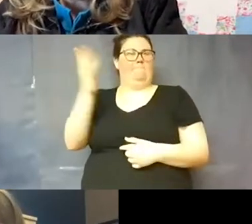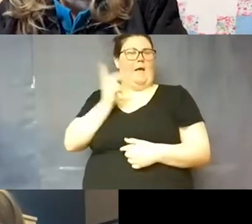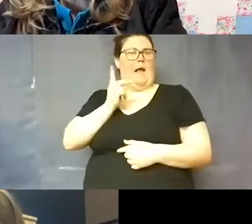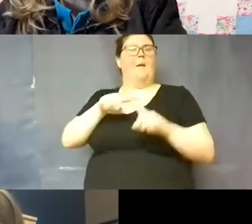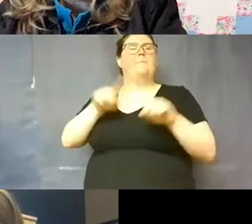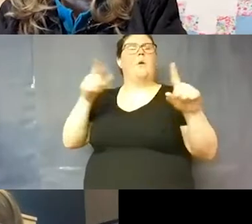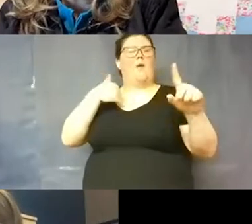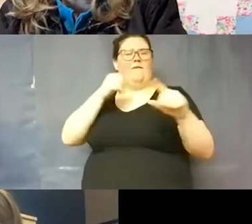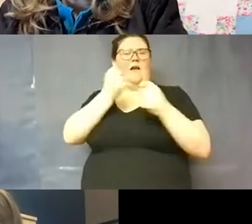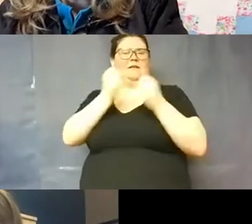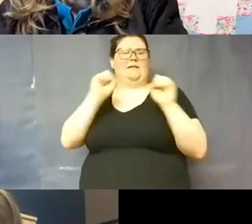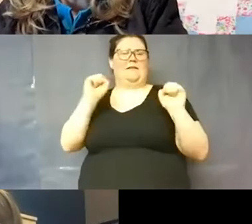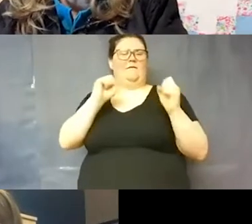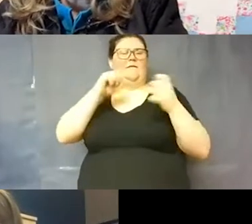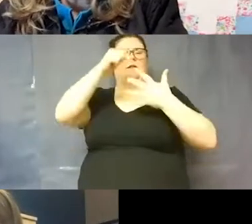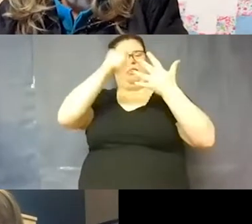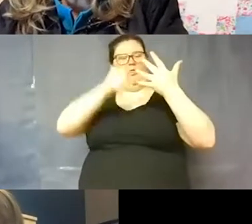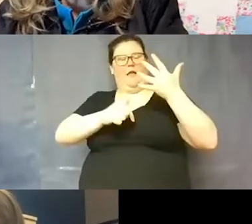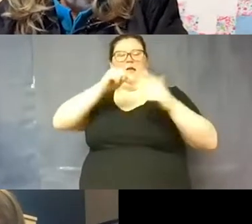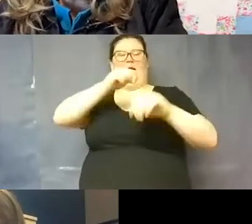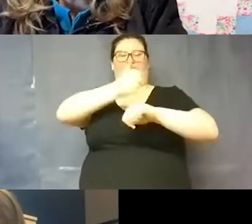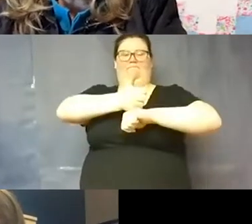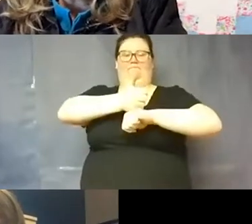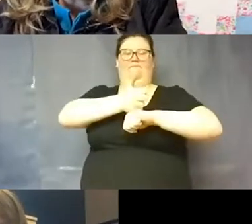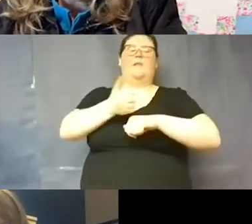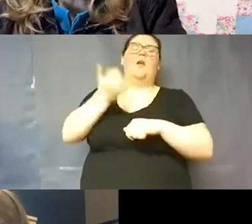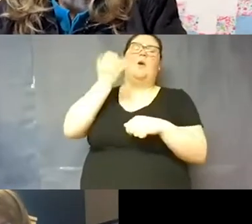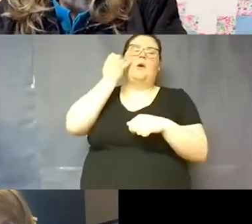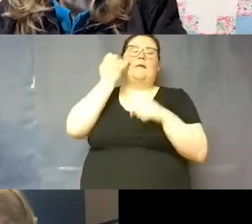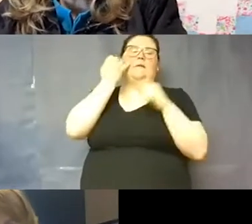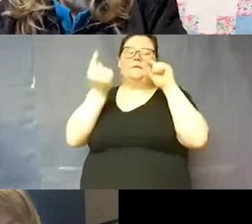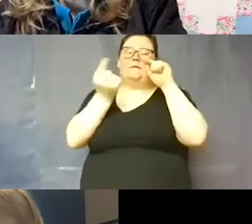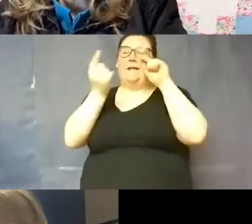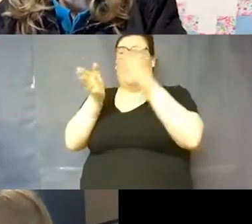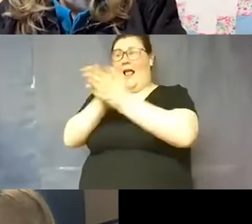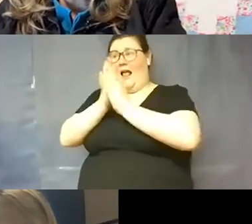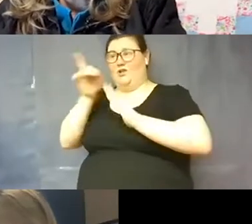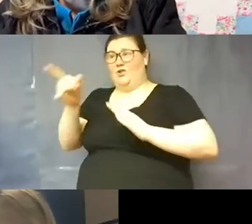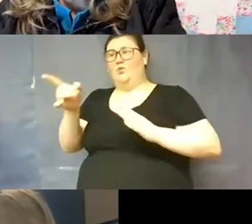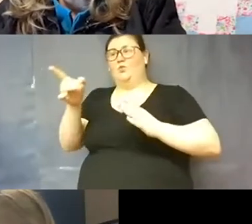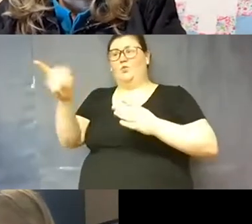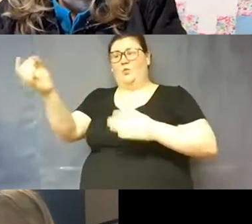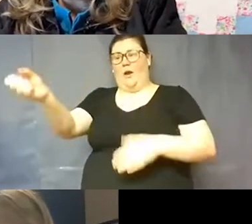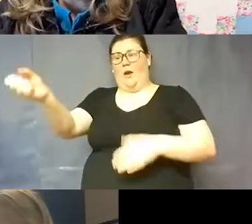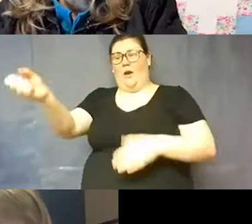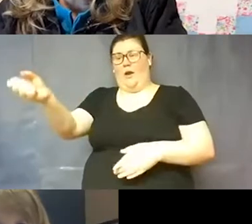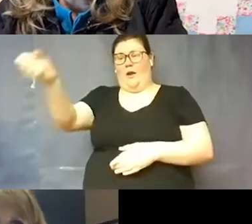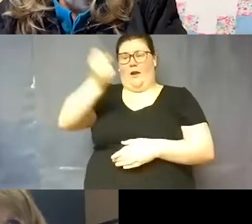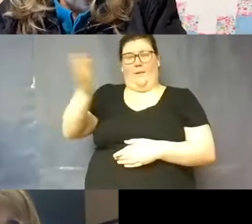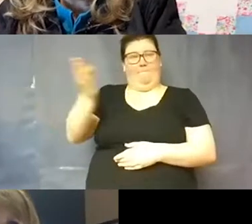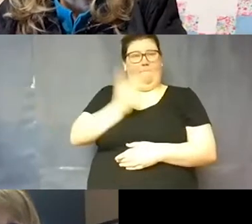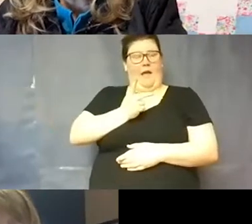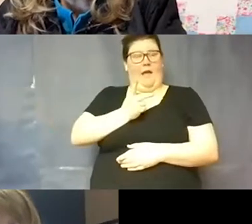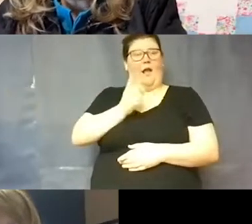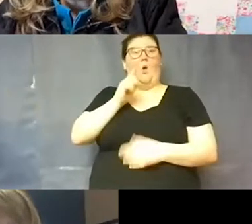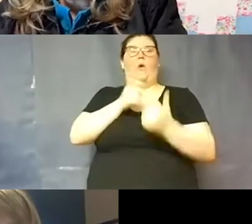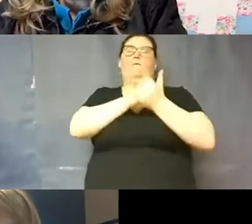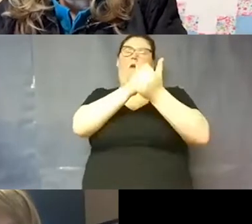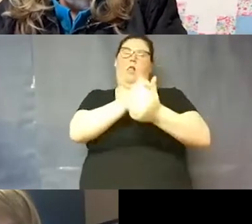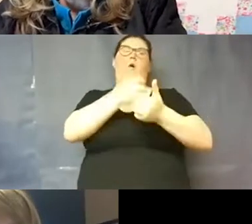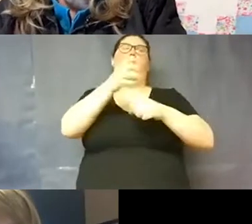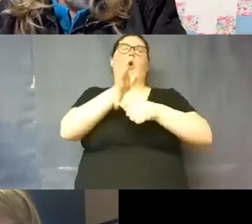protocol in place and so when someone's asked to return to campus we follow our COVID guidelines to ensure safety